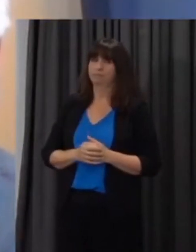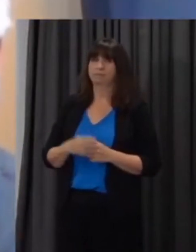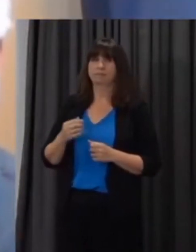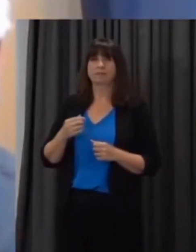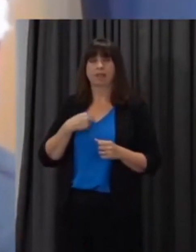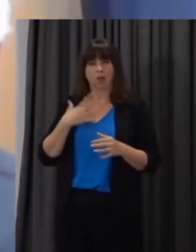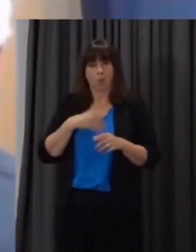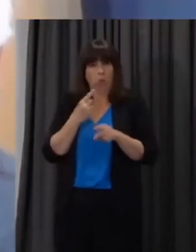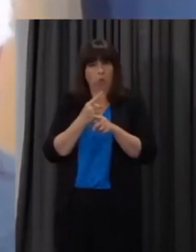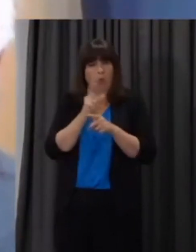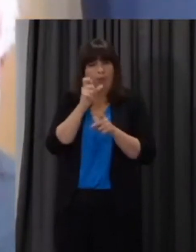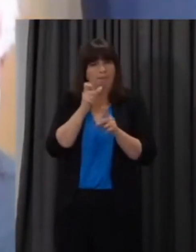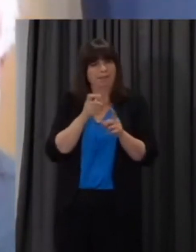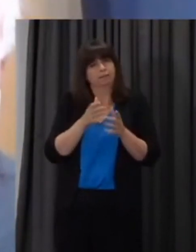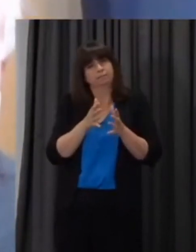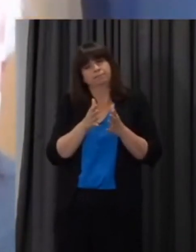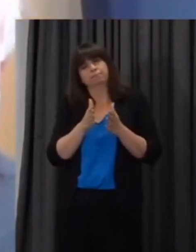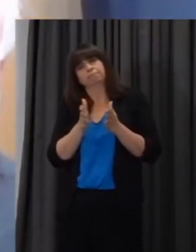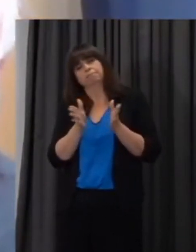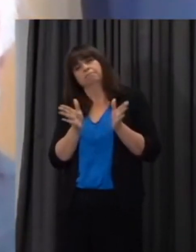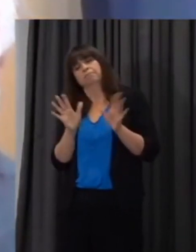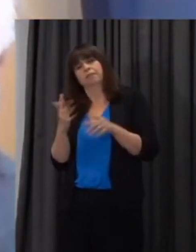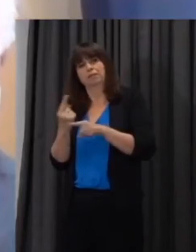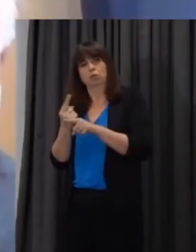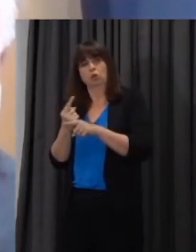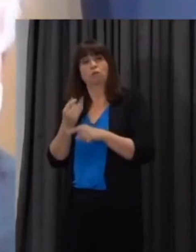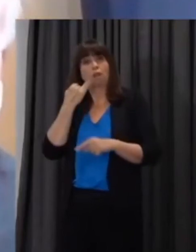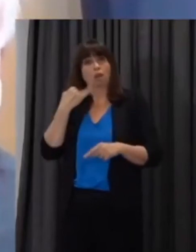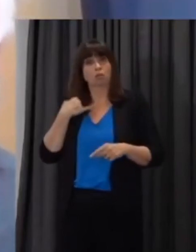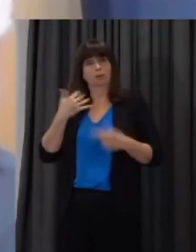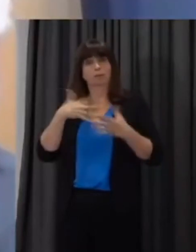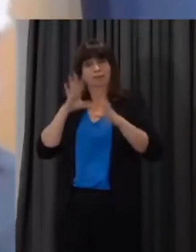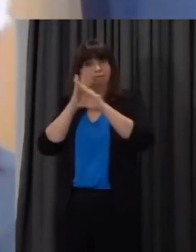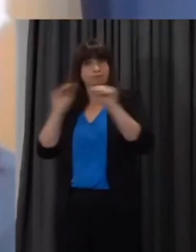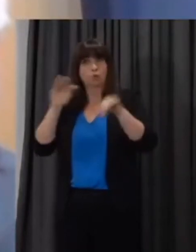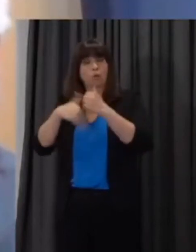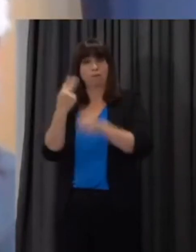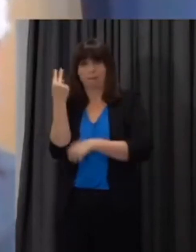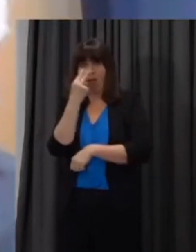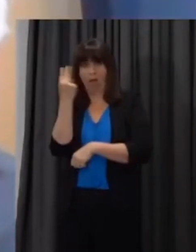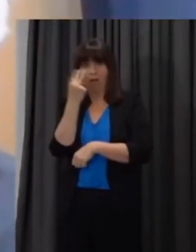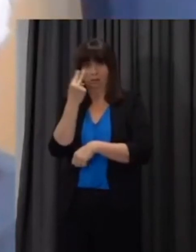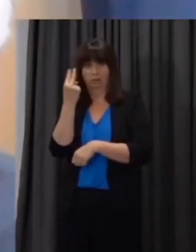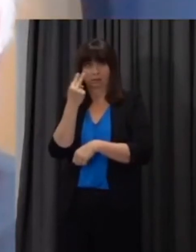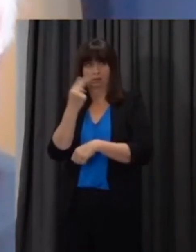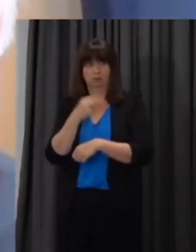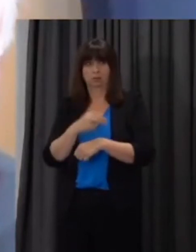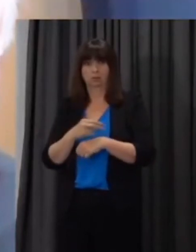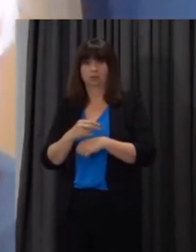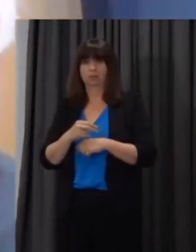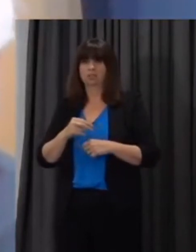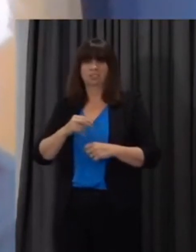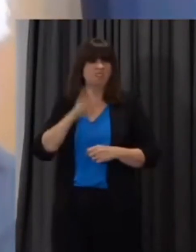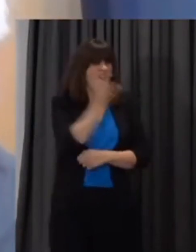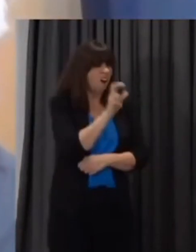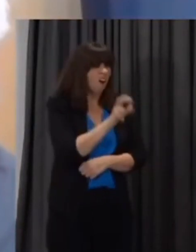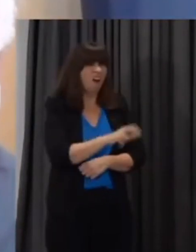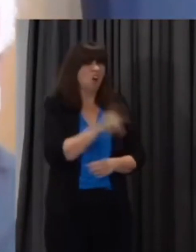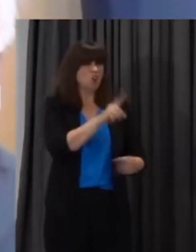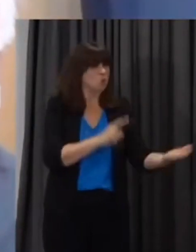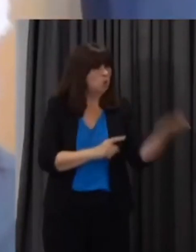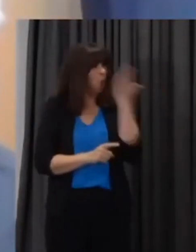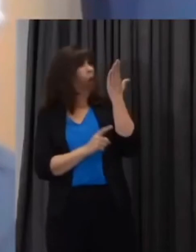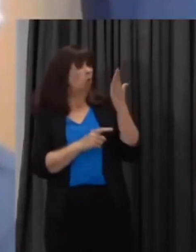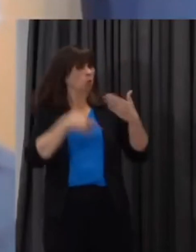out a little bit uh last week it's been reported that blind people were being shouted at and not social distancing today